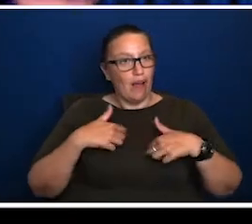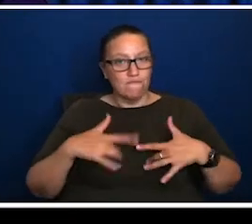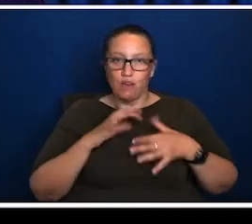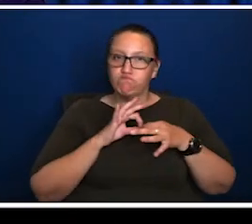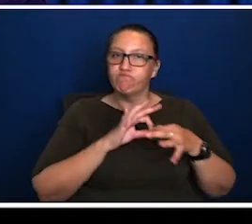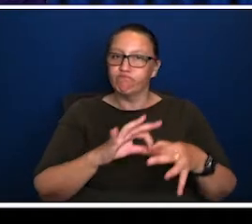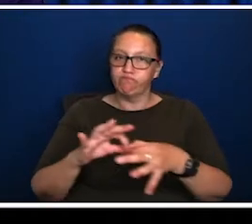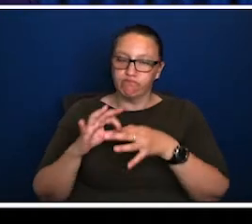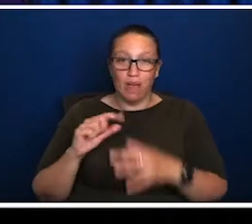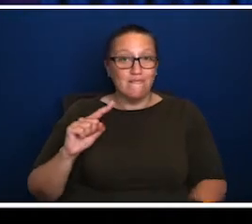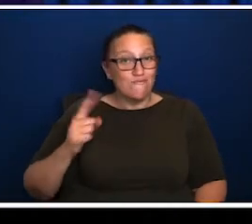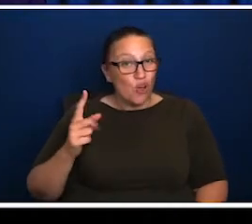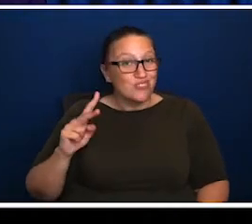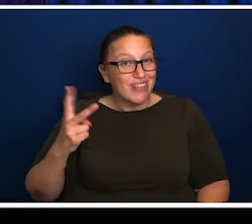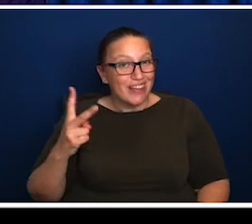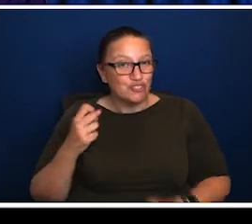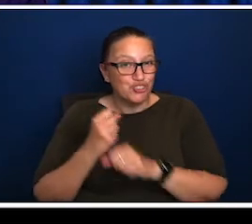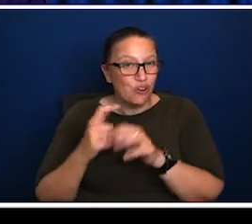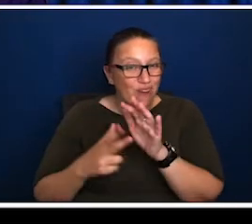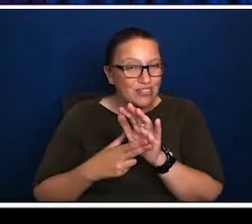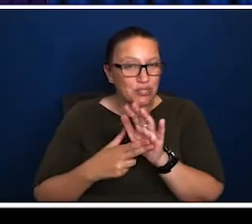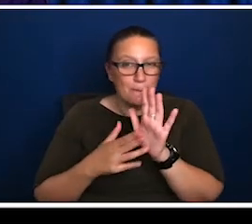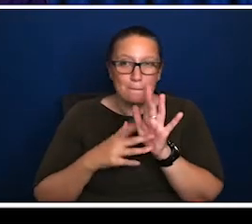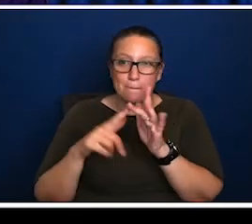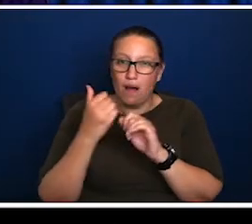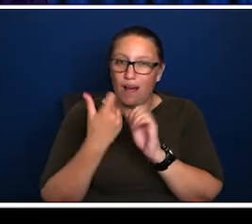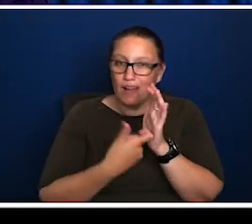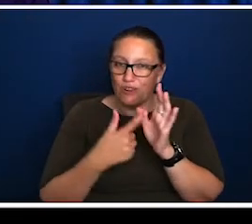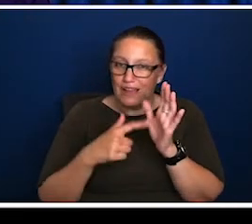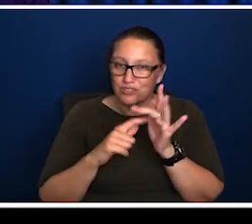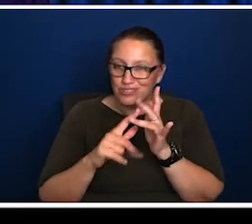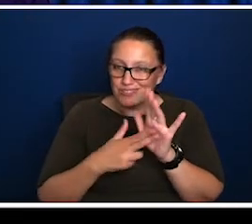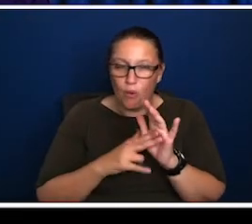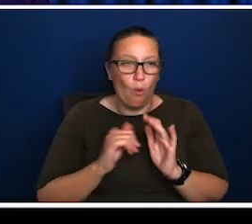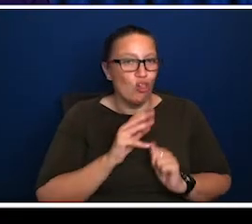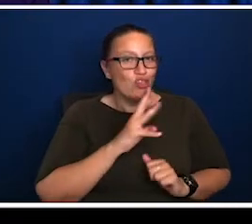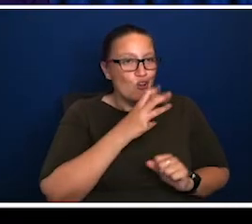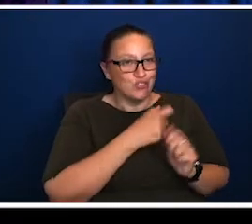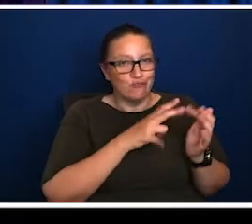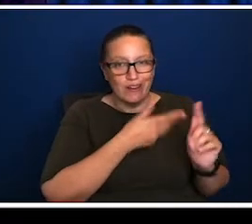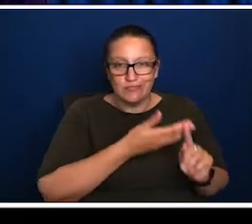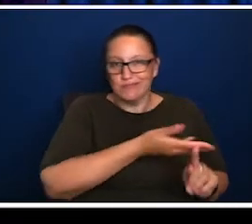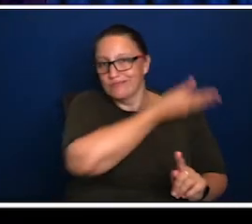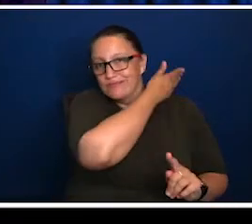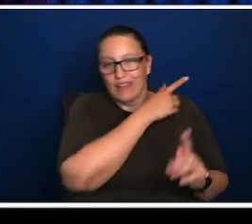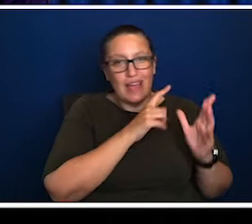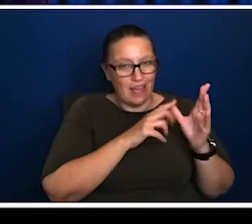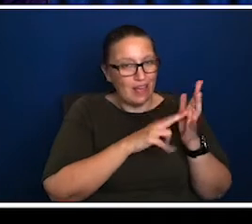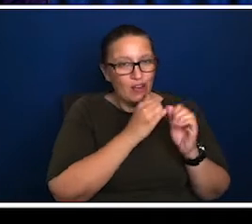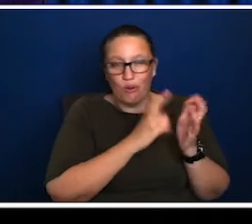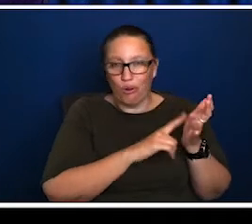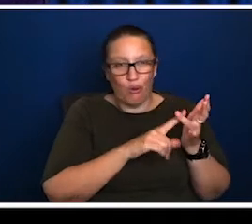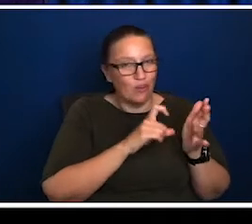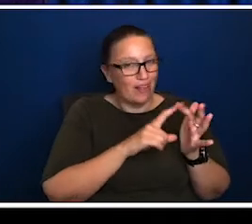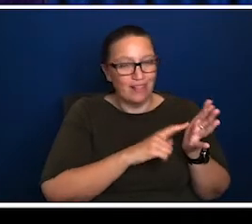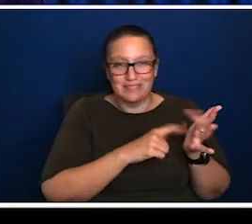migrant space or the third generation or older Anglo-Celtic space. So I would be erring on the side of